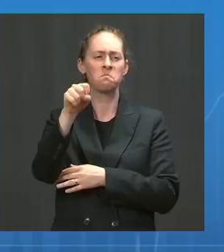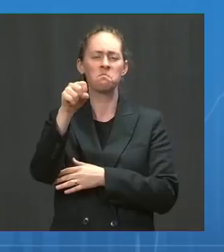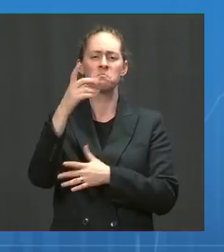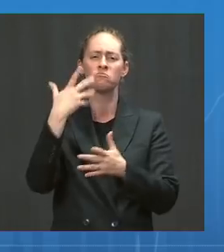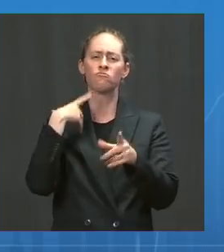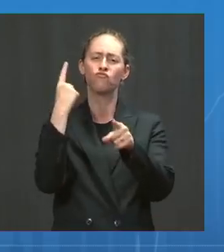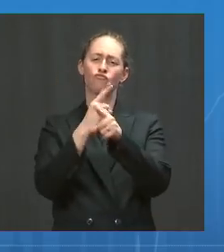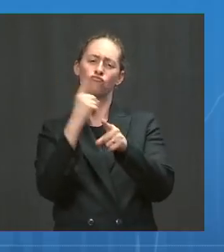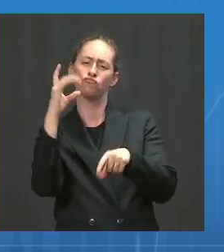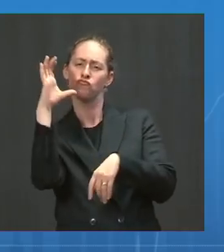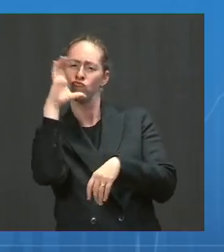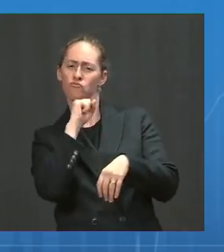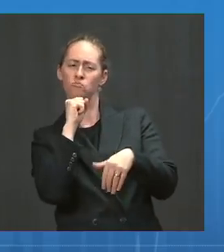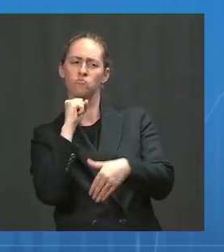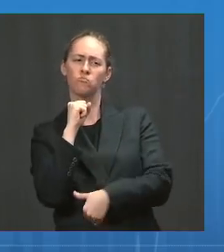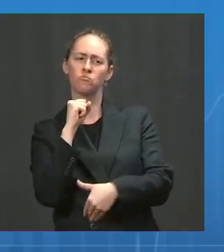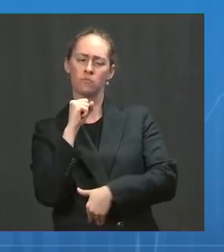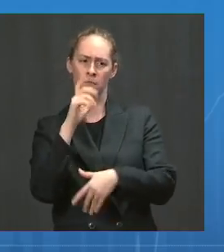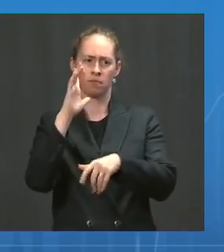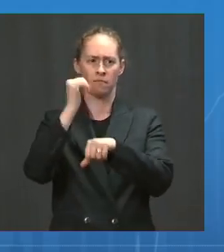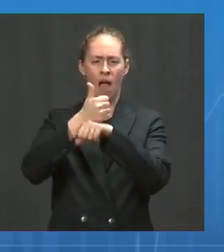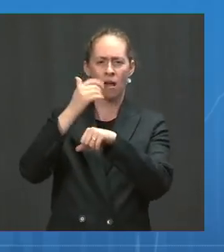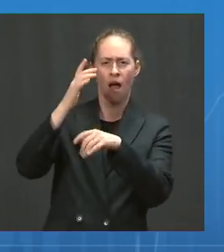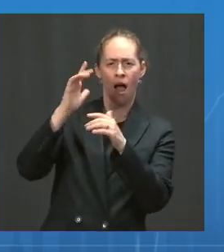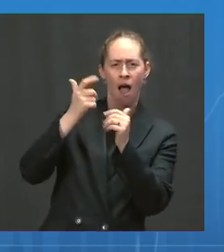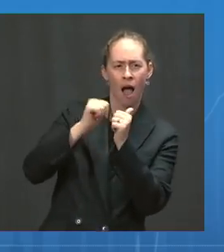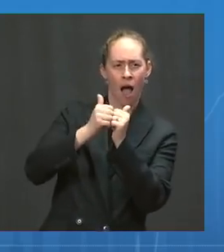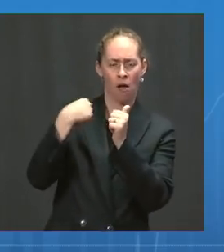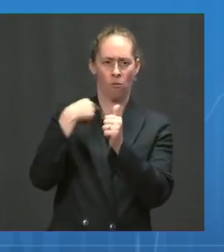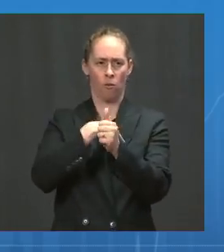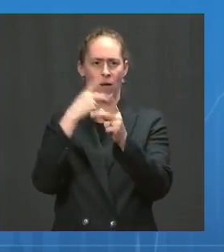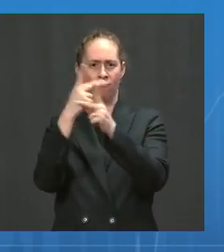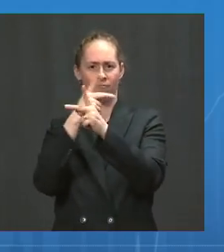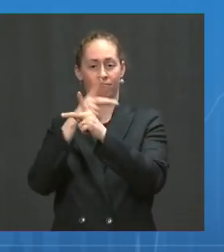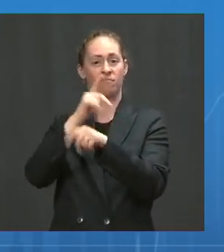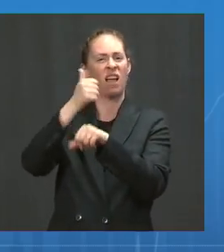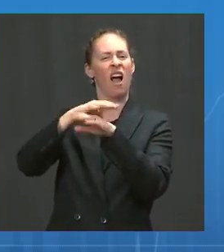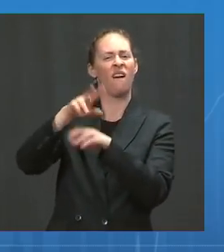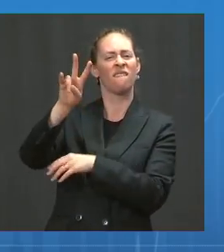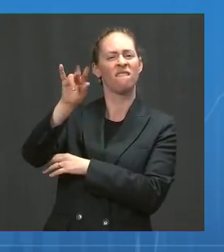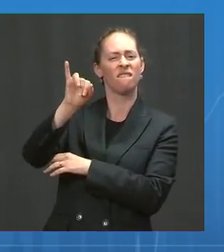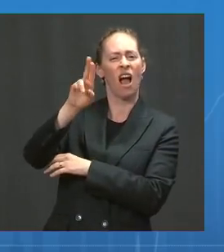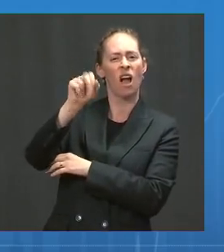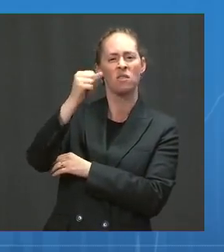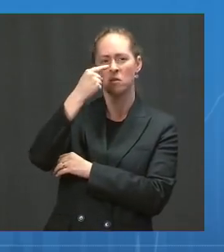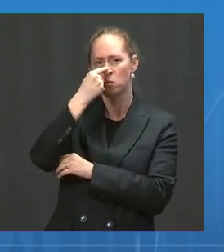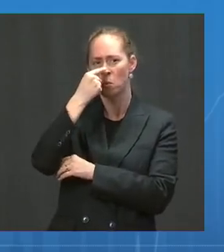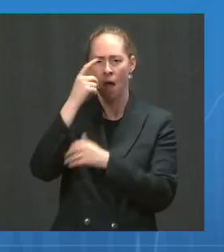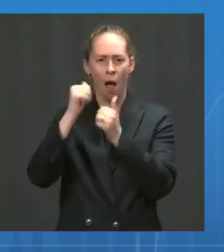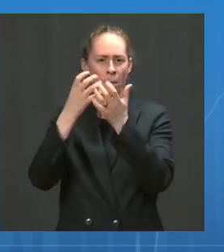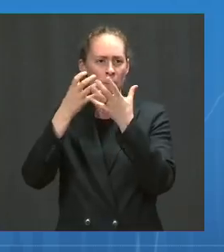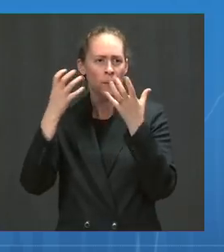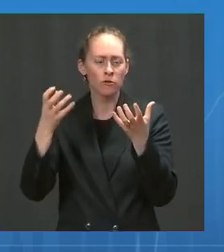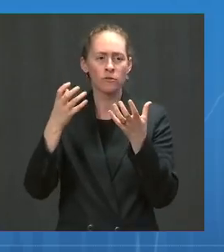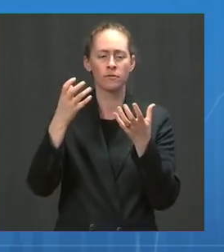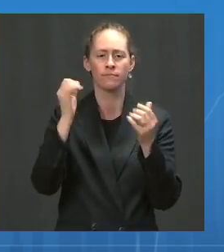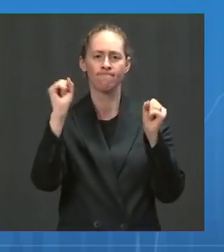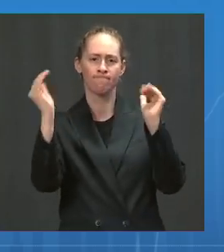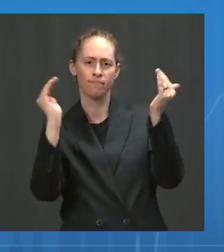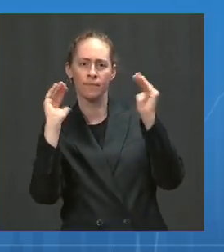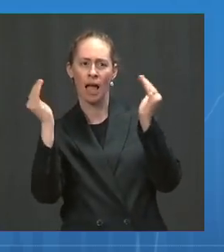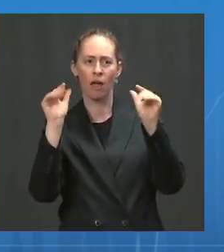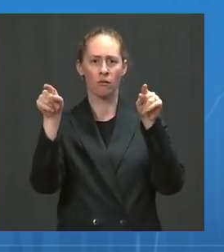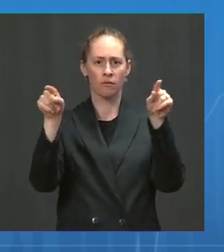based on the level of virus in the nasopharynx that it would be less likely that that vaccinated breakthrough person